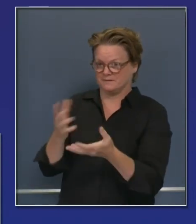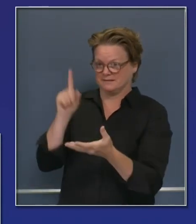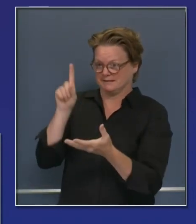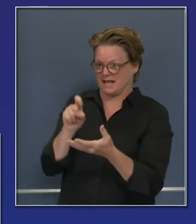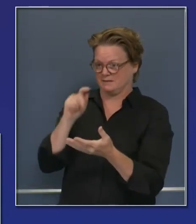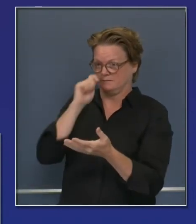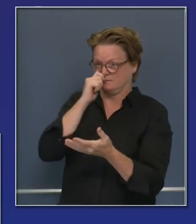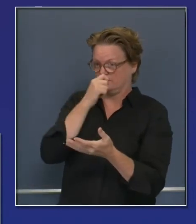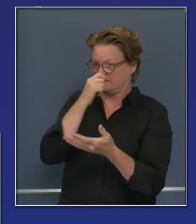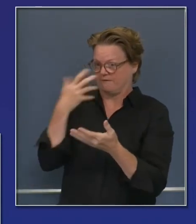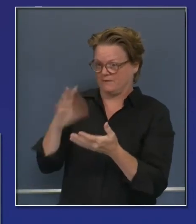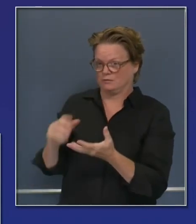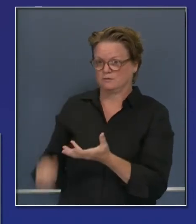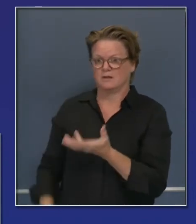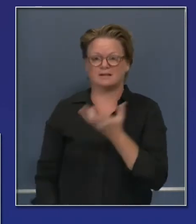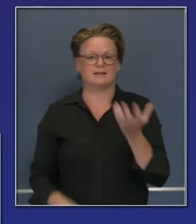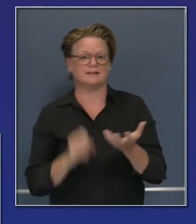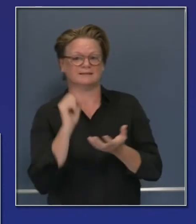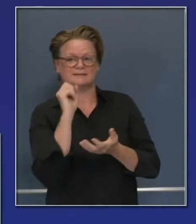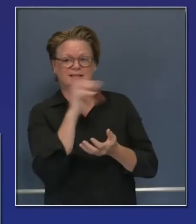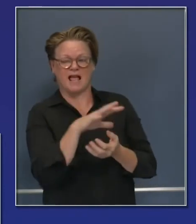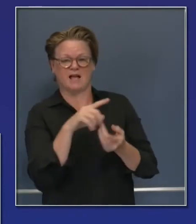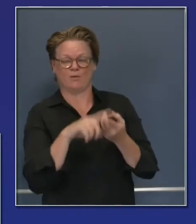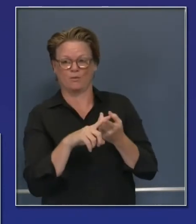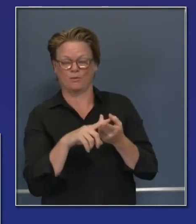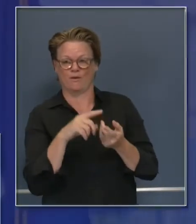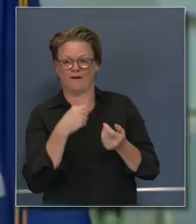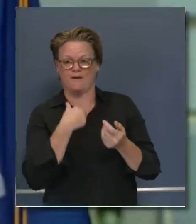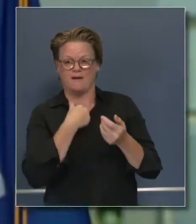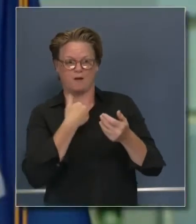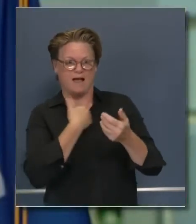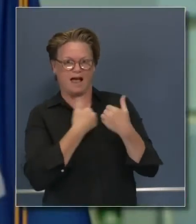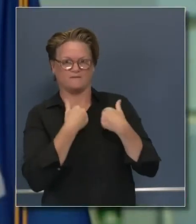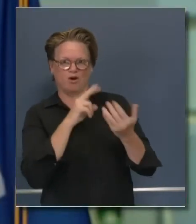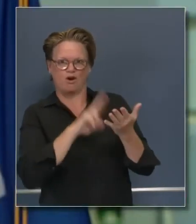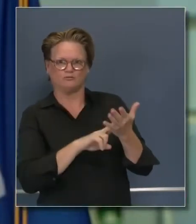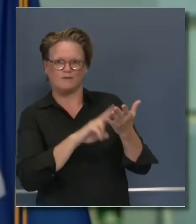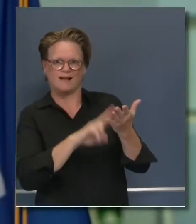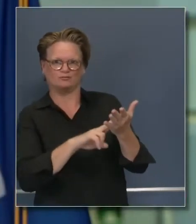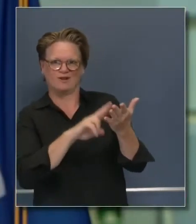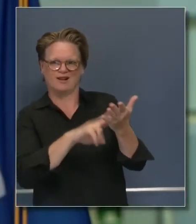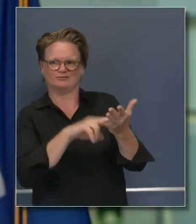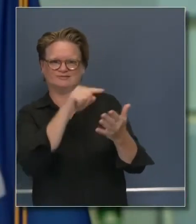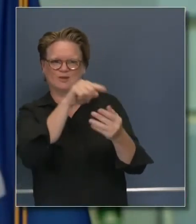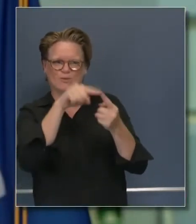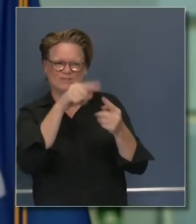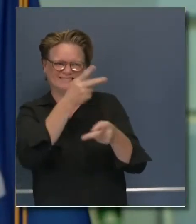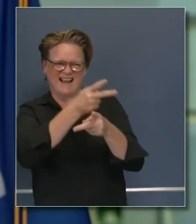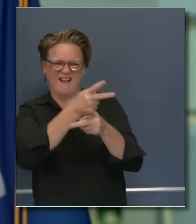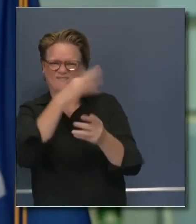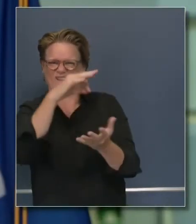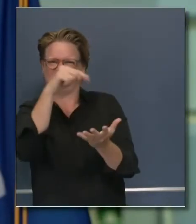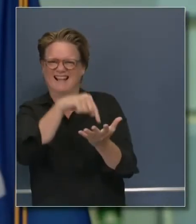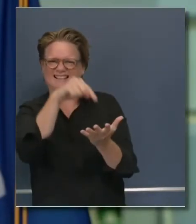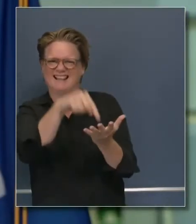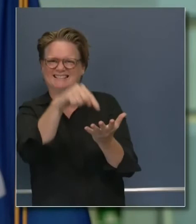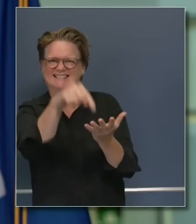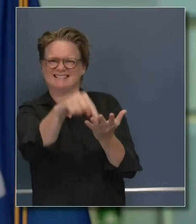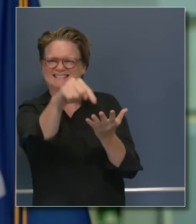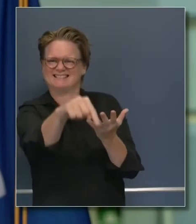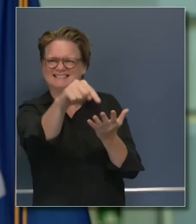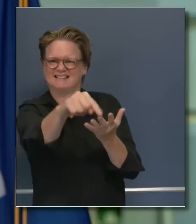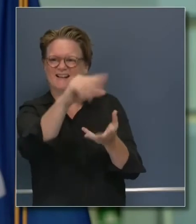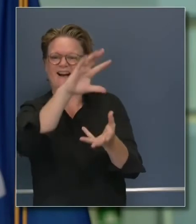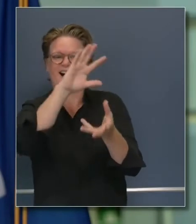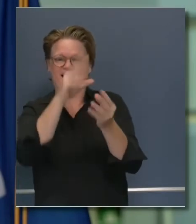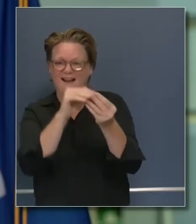that logistics contract is another part of it, and then on the back end, that ability to bill our insurers. This is